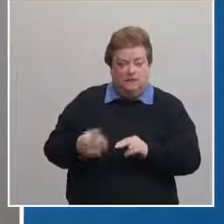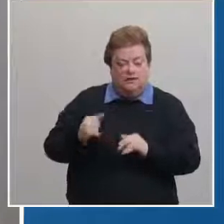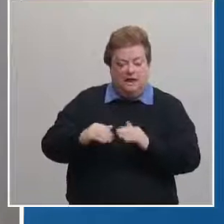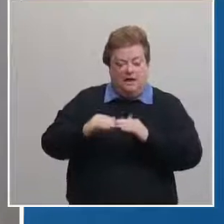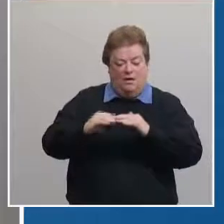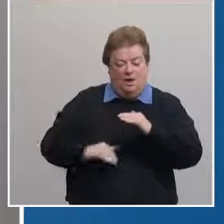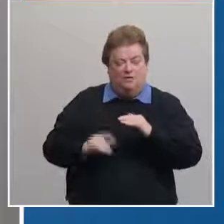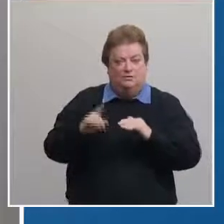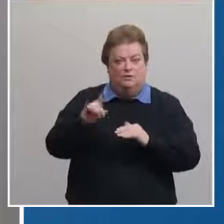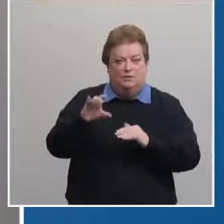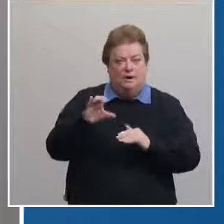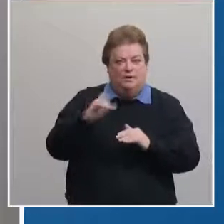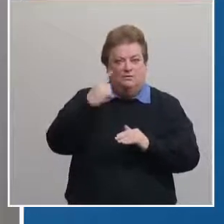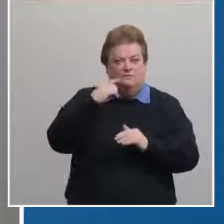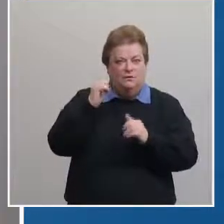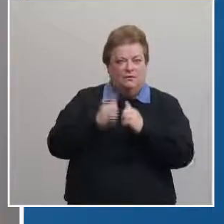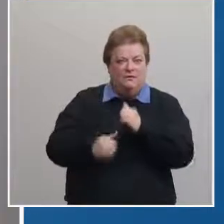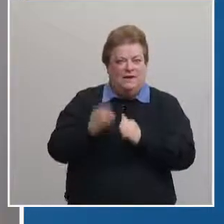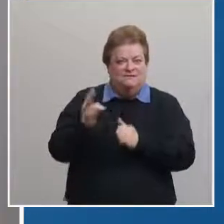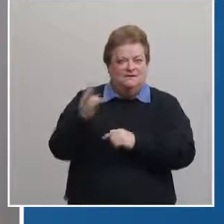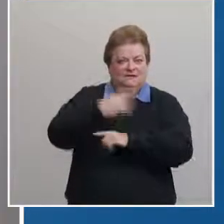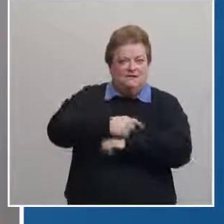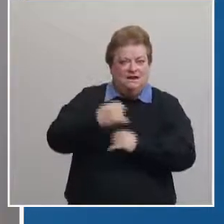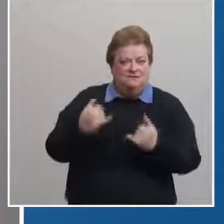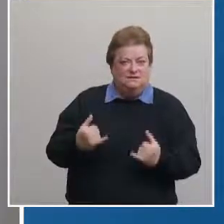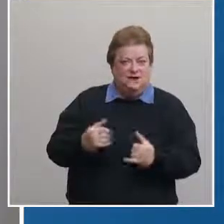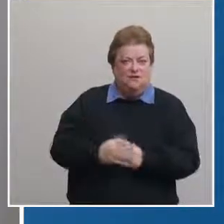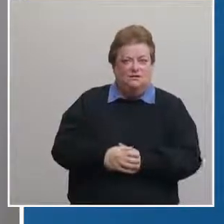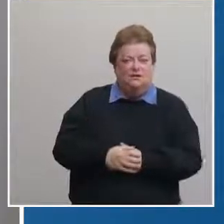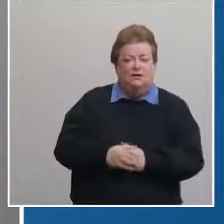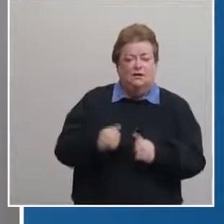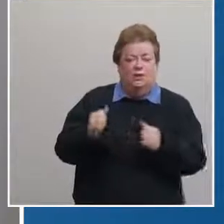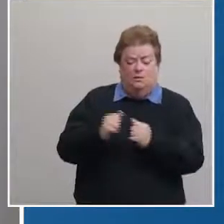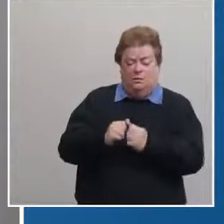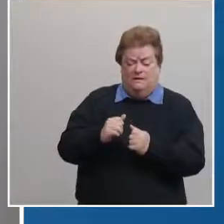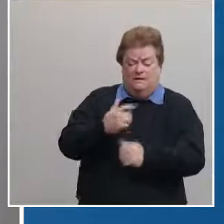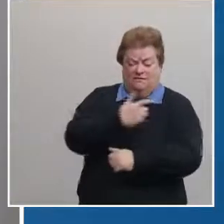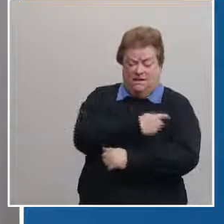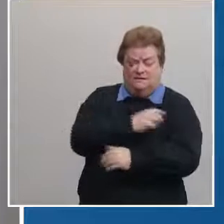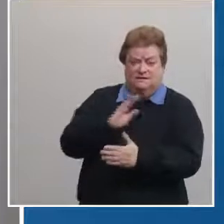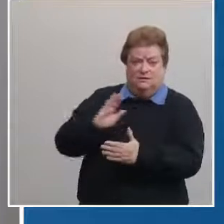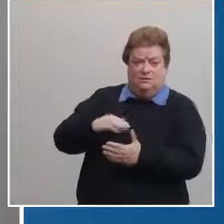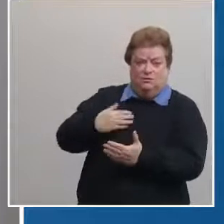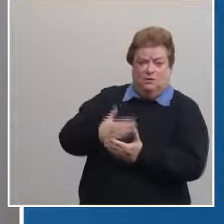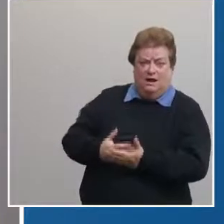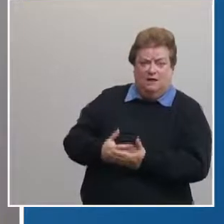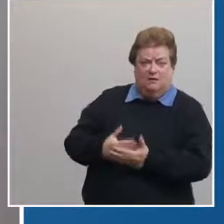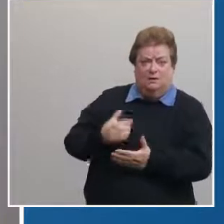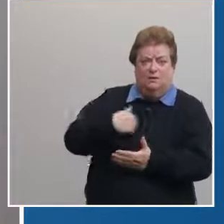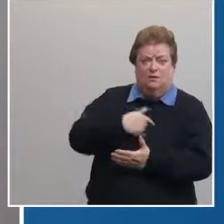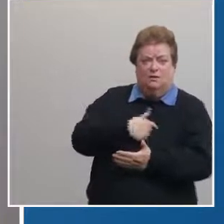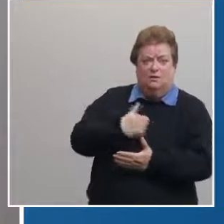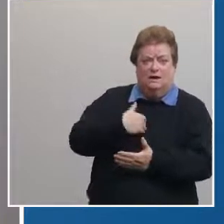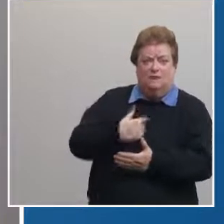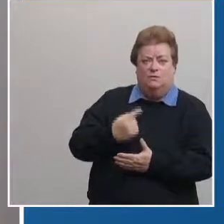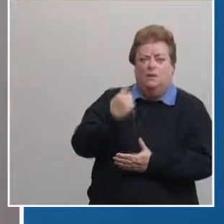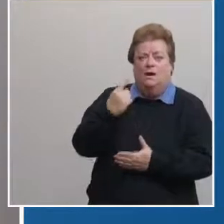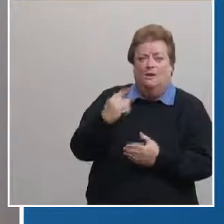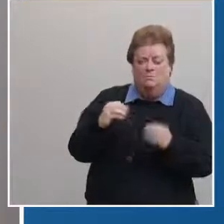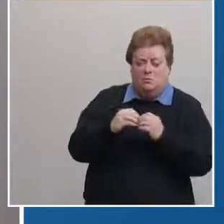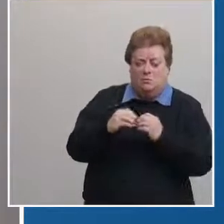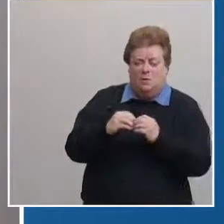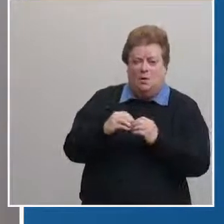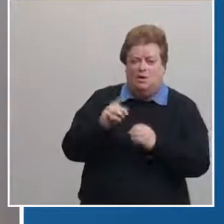been under 100 for the past seven days now and with the arrival of the vaccine we have one more major public health